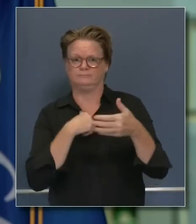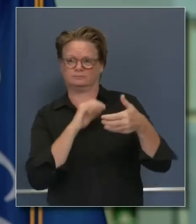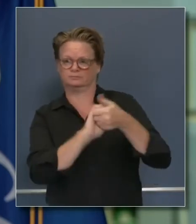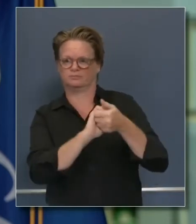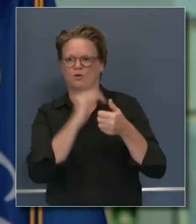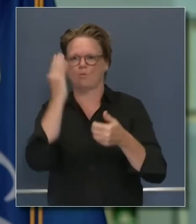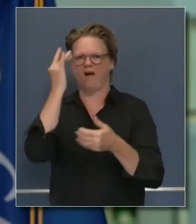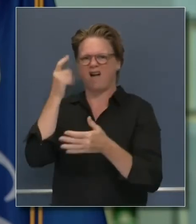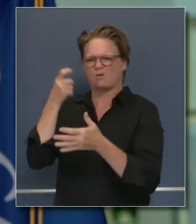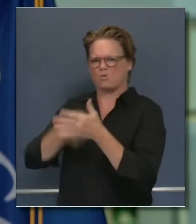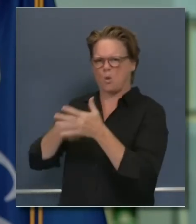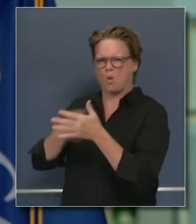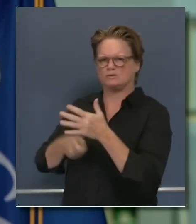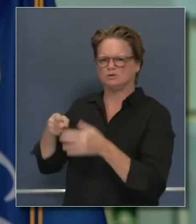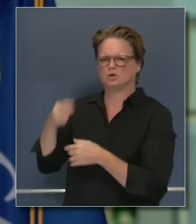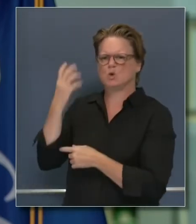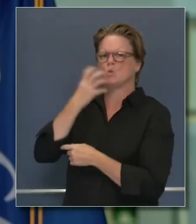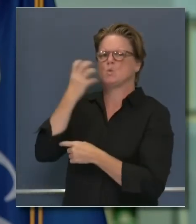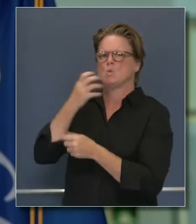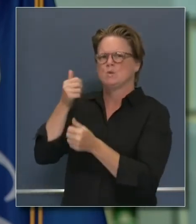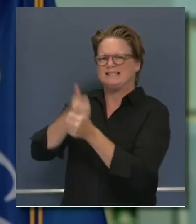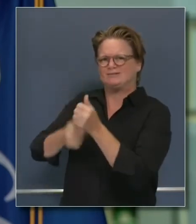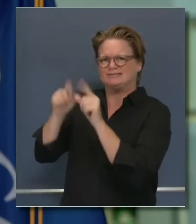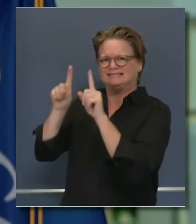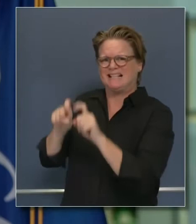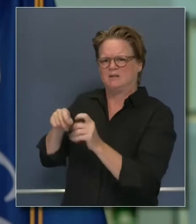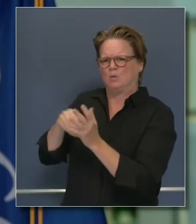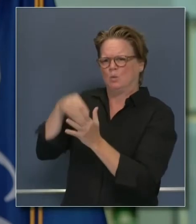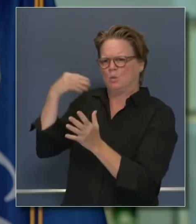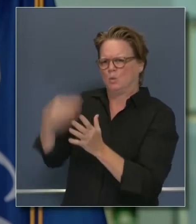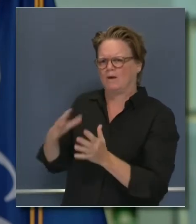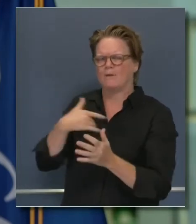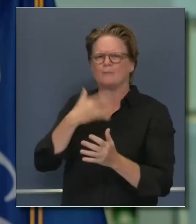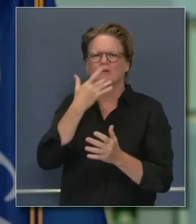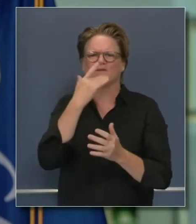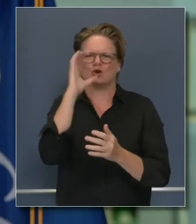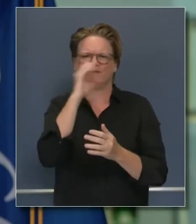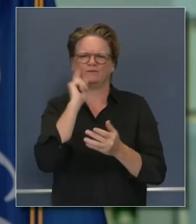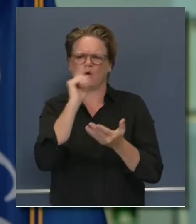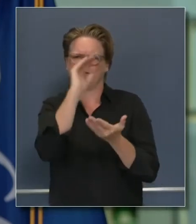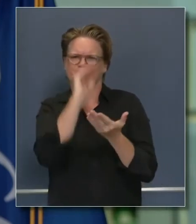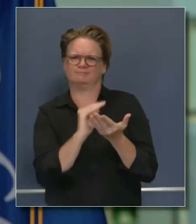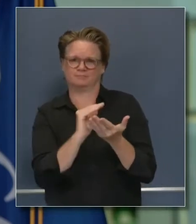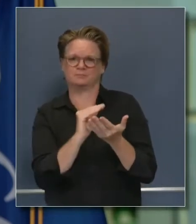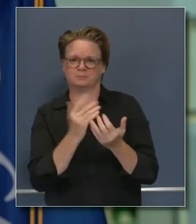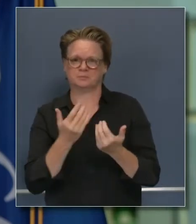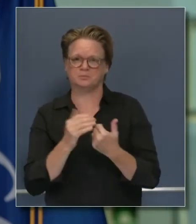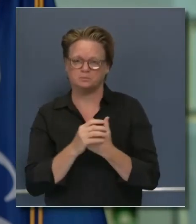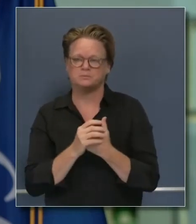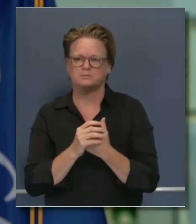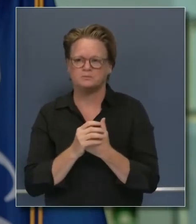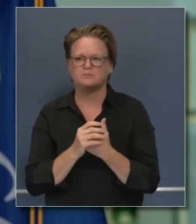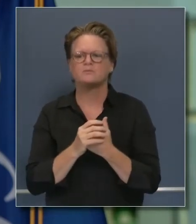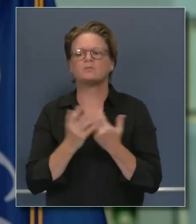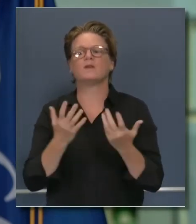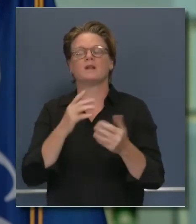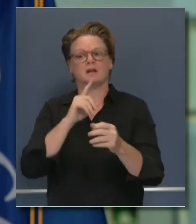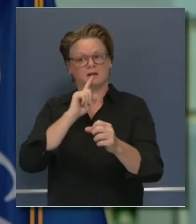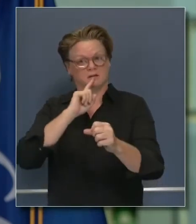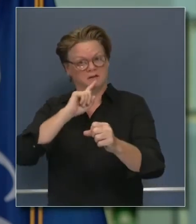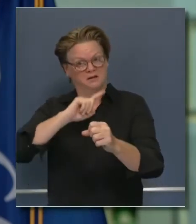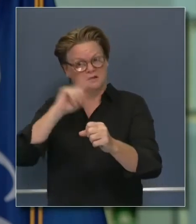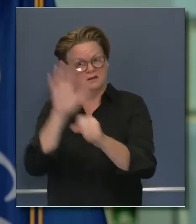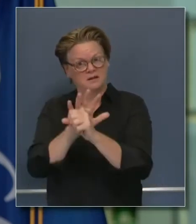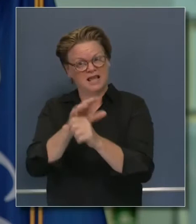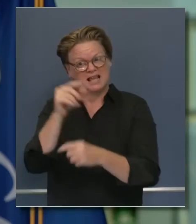locked in this processing price that you mentioned through the contract, or are you